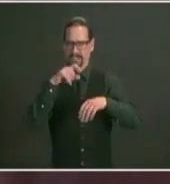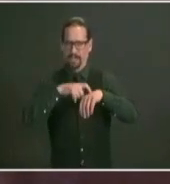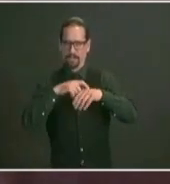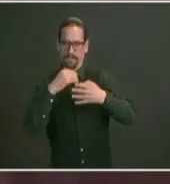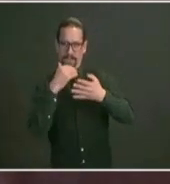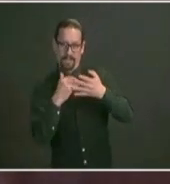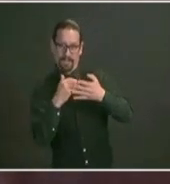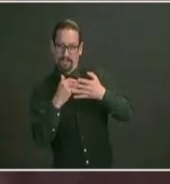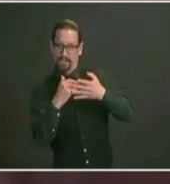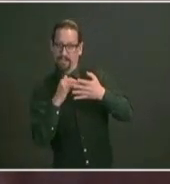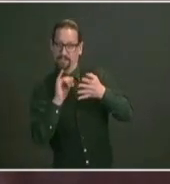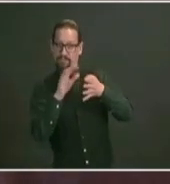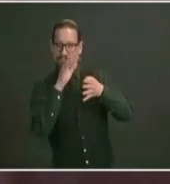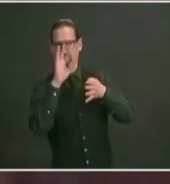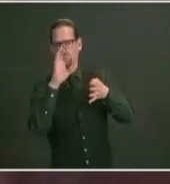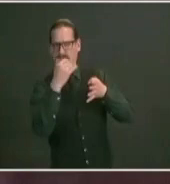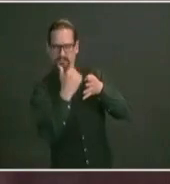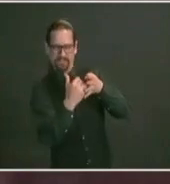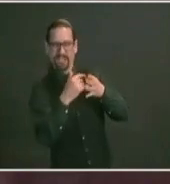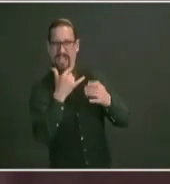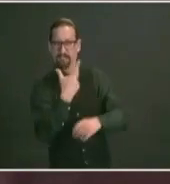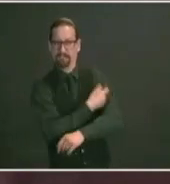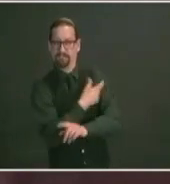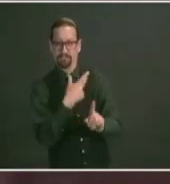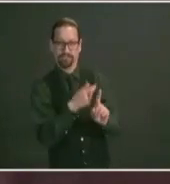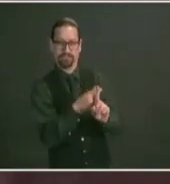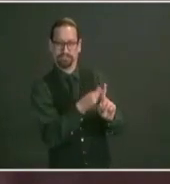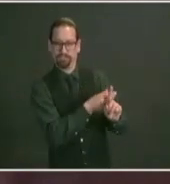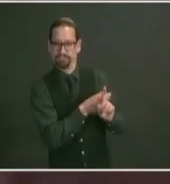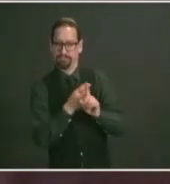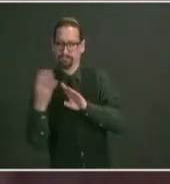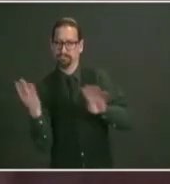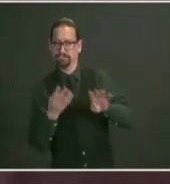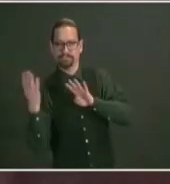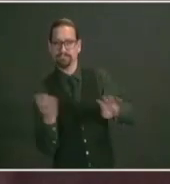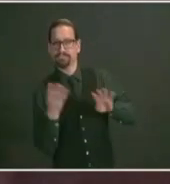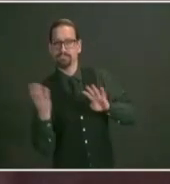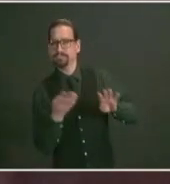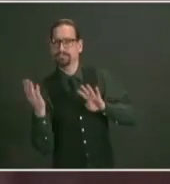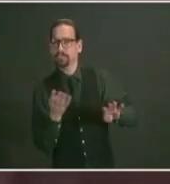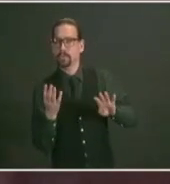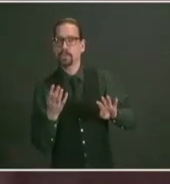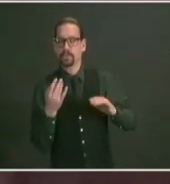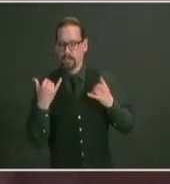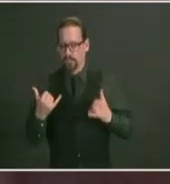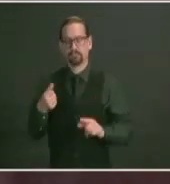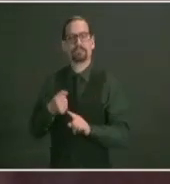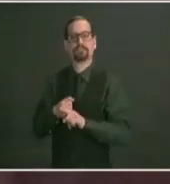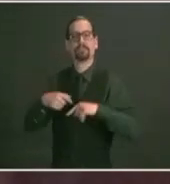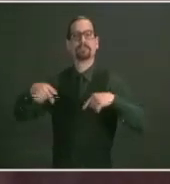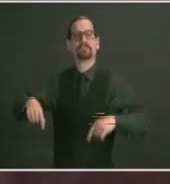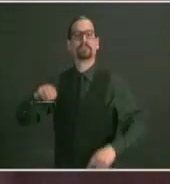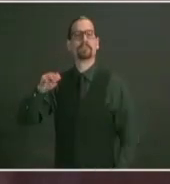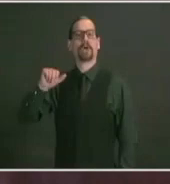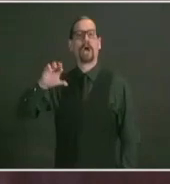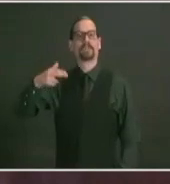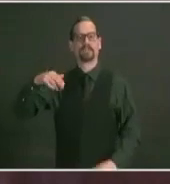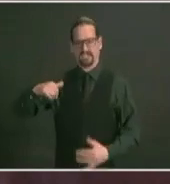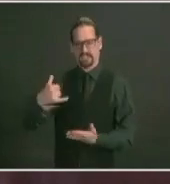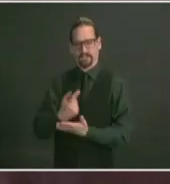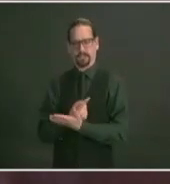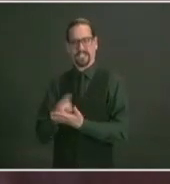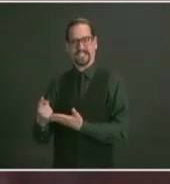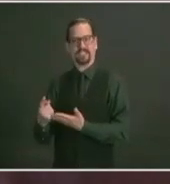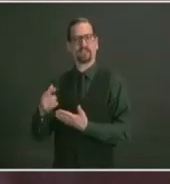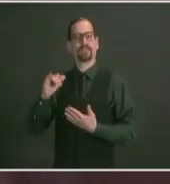doses soared but that means that at the end of last week and through this week we have less of our vaccine available to start